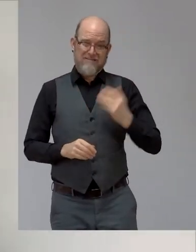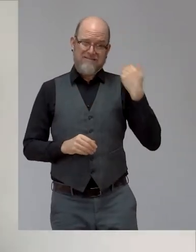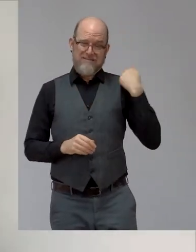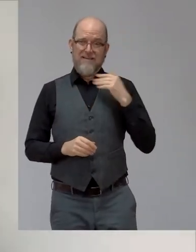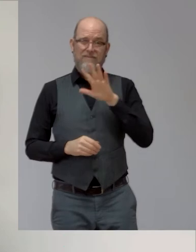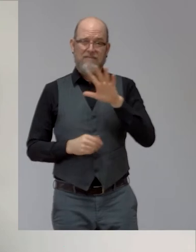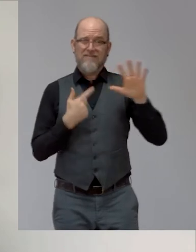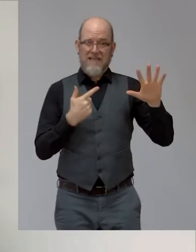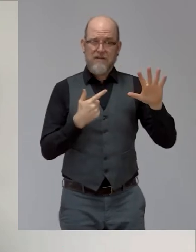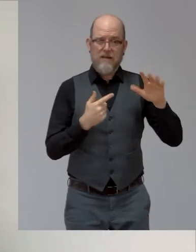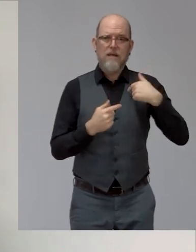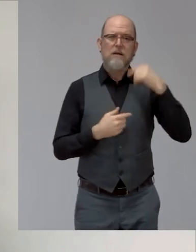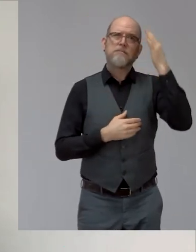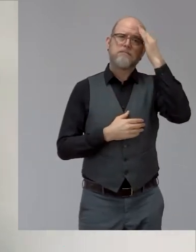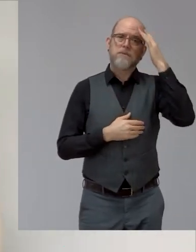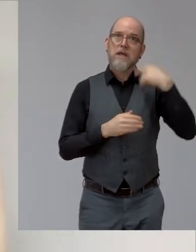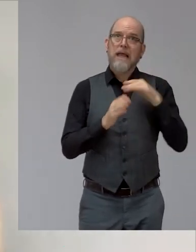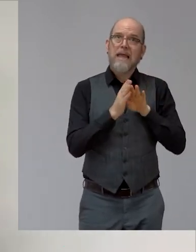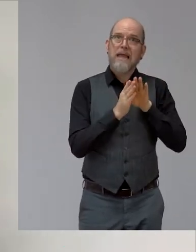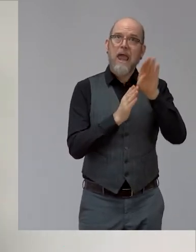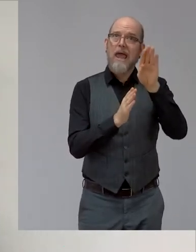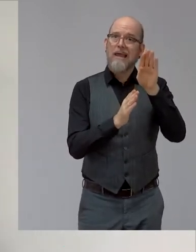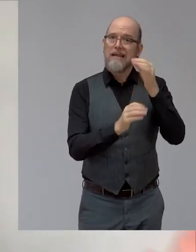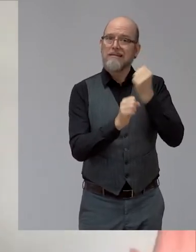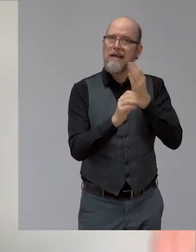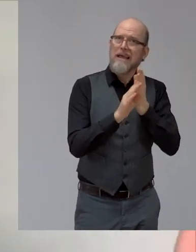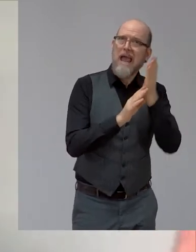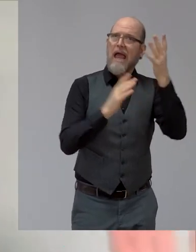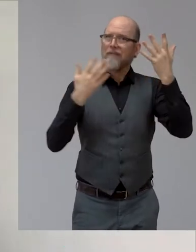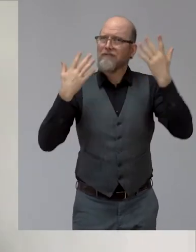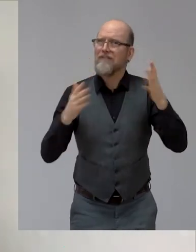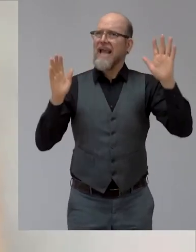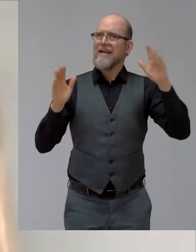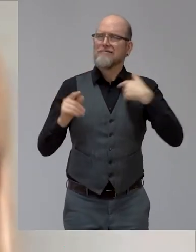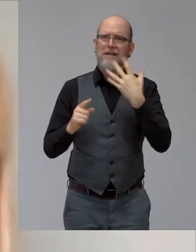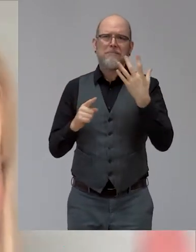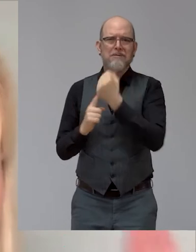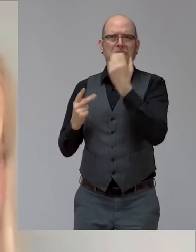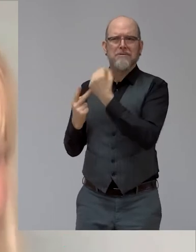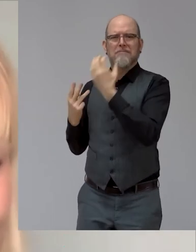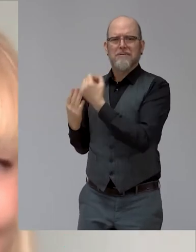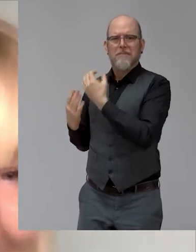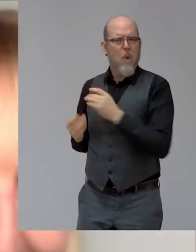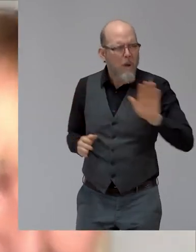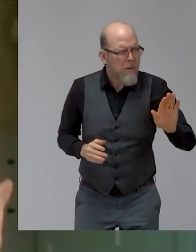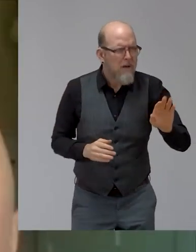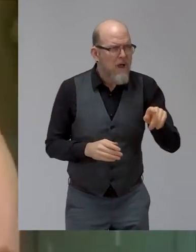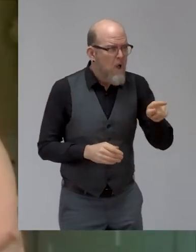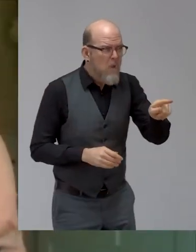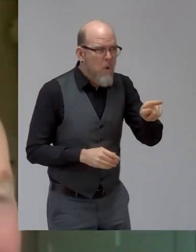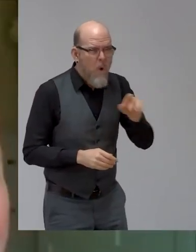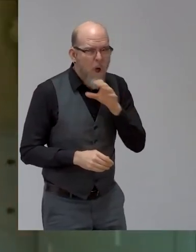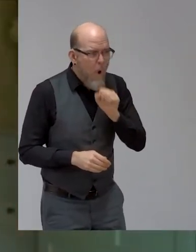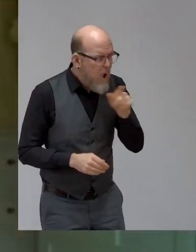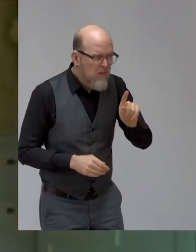no, not really. Hold on. Hold on. 90 years old here. Will you cut it out? There's